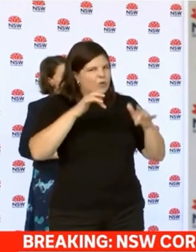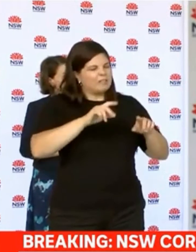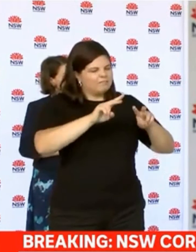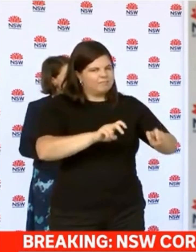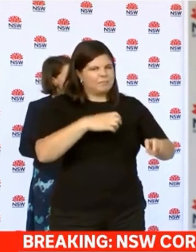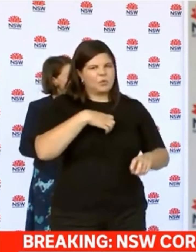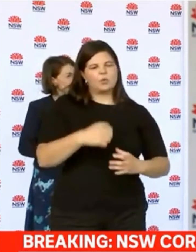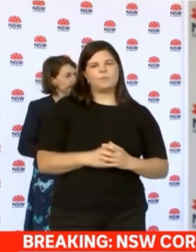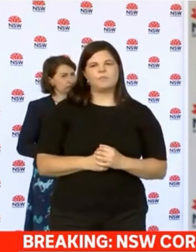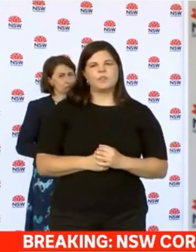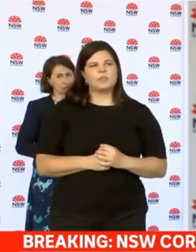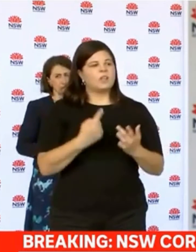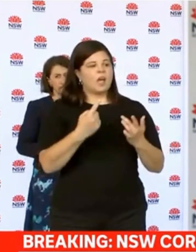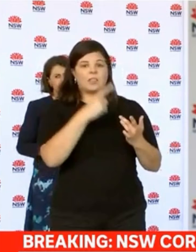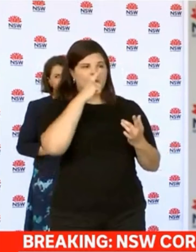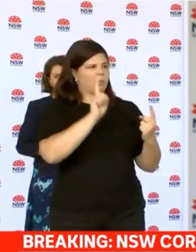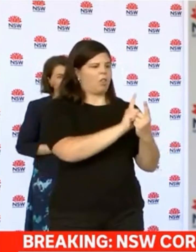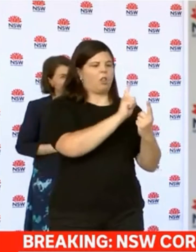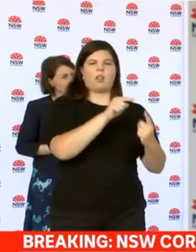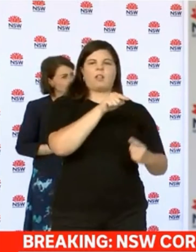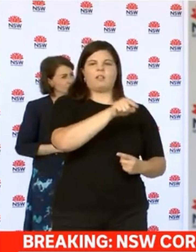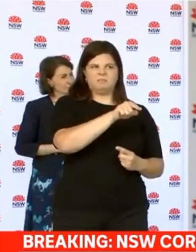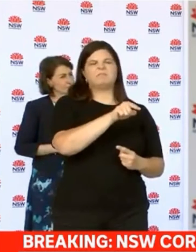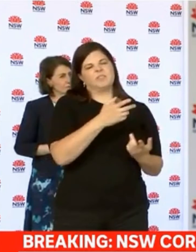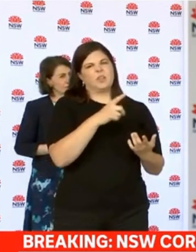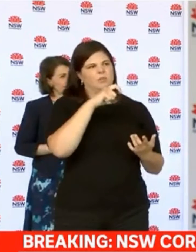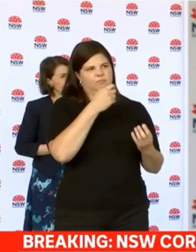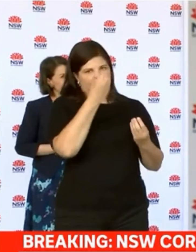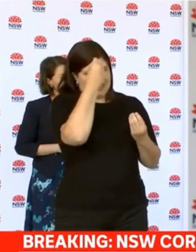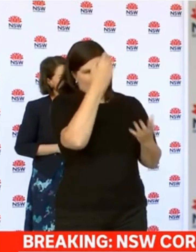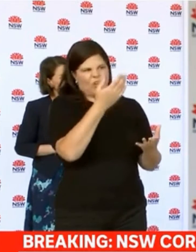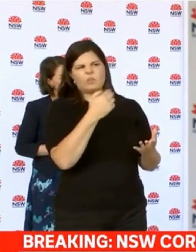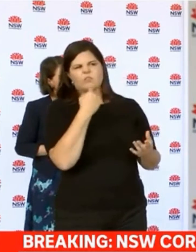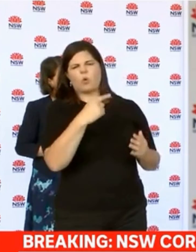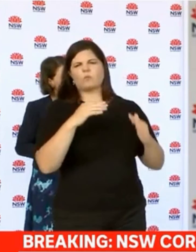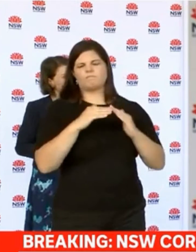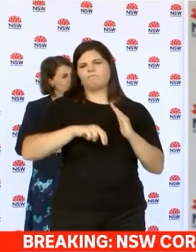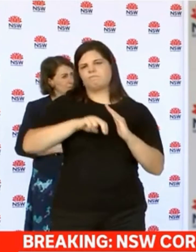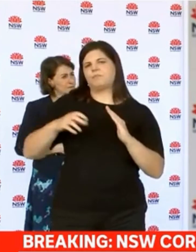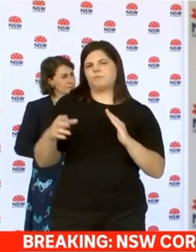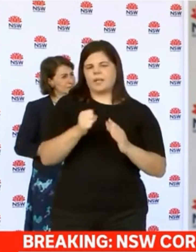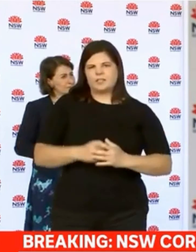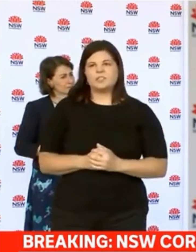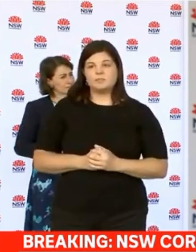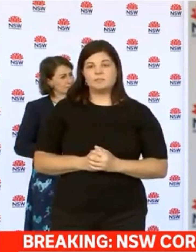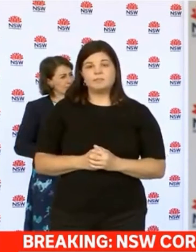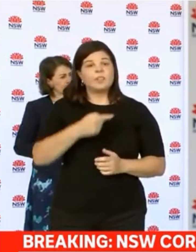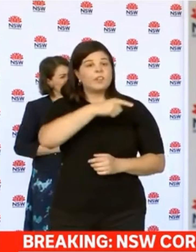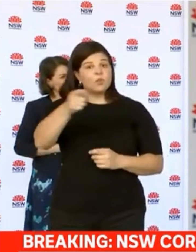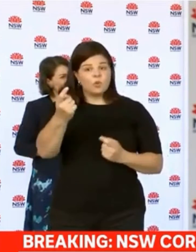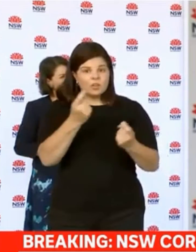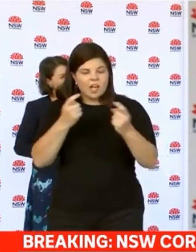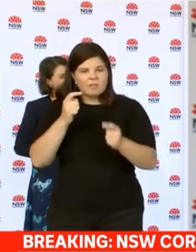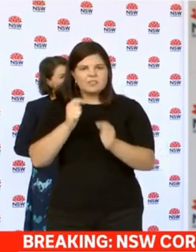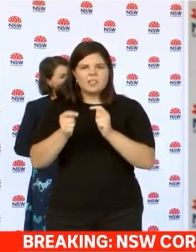contacts have been identified and are being isolated and tested. We'd like to thank those people who have come forward for